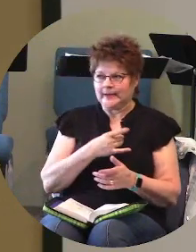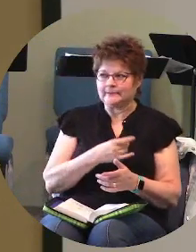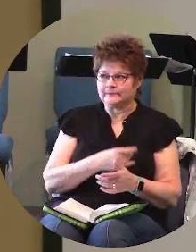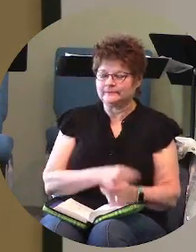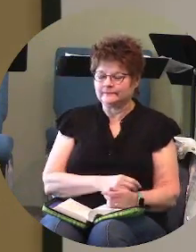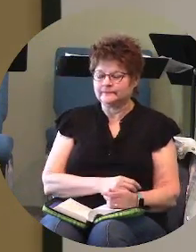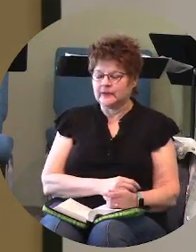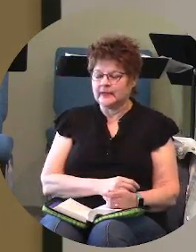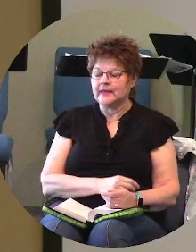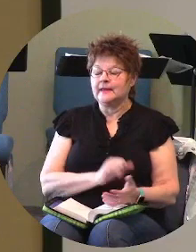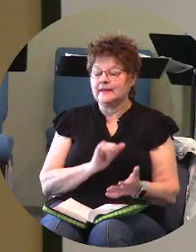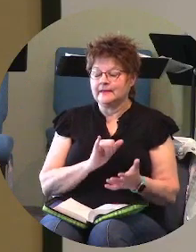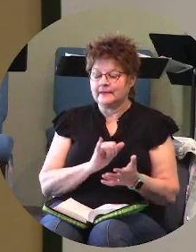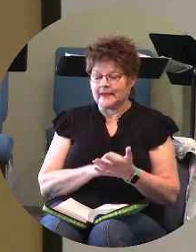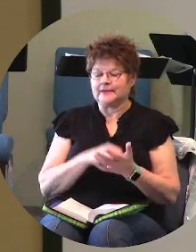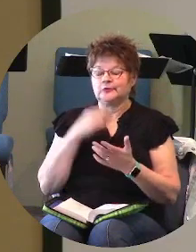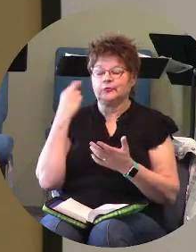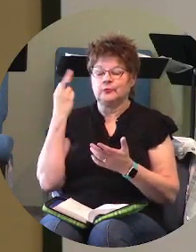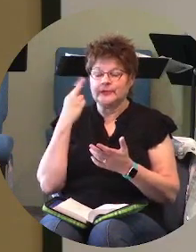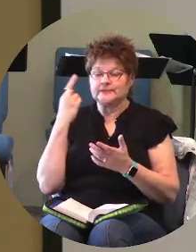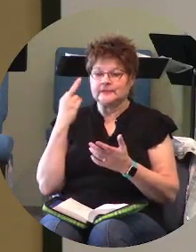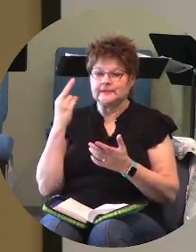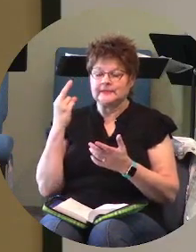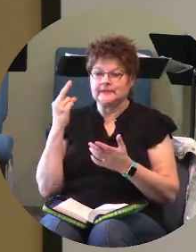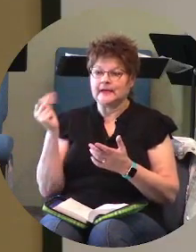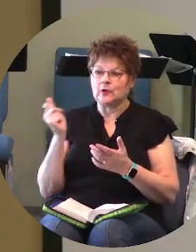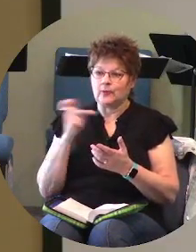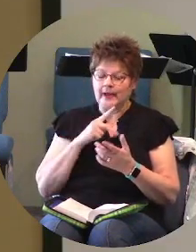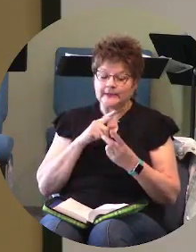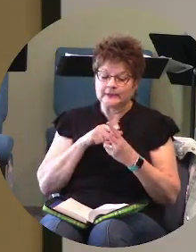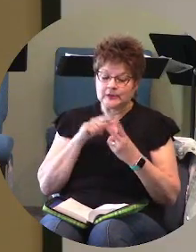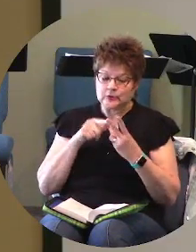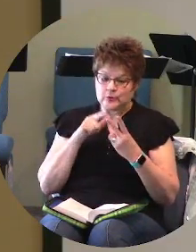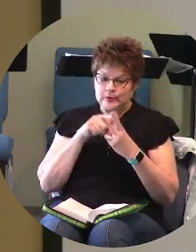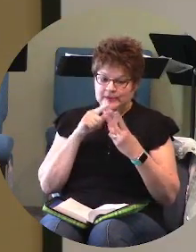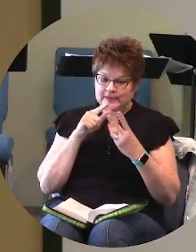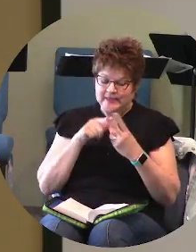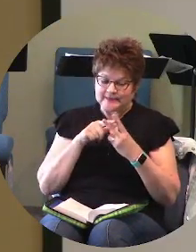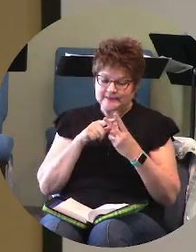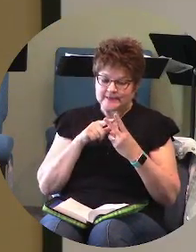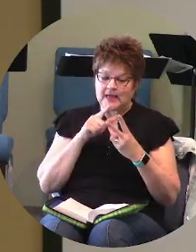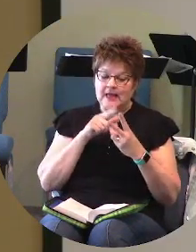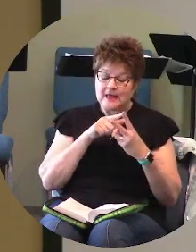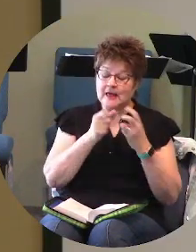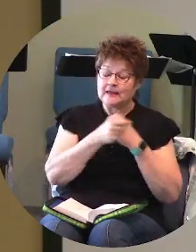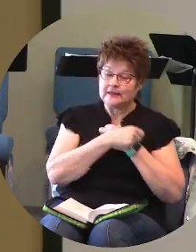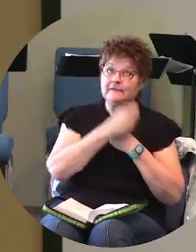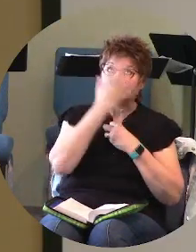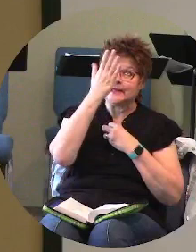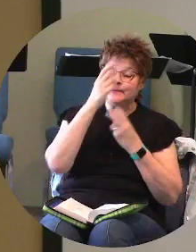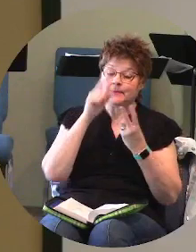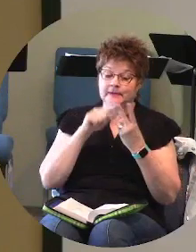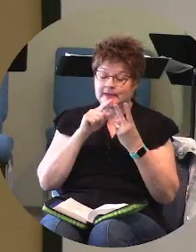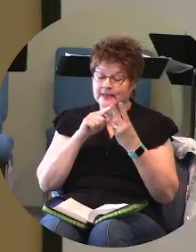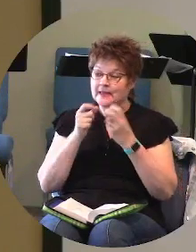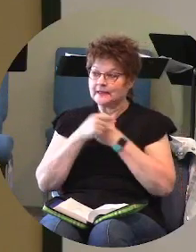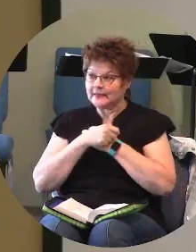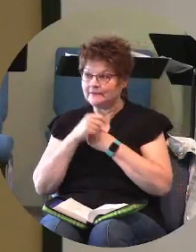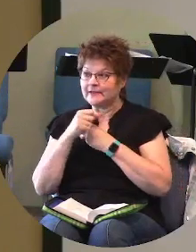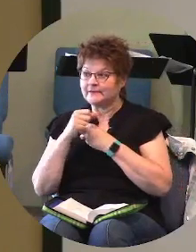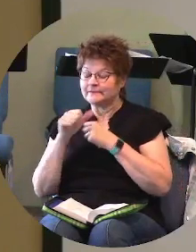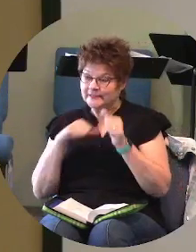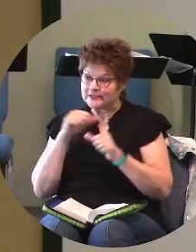and that's why i always go back to god gives us two things that we got to master loving him and loving each other right